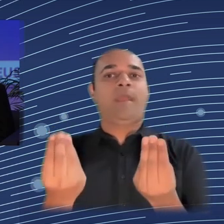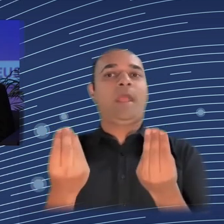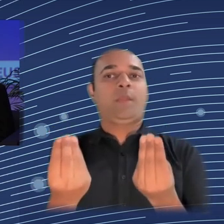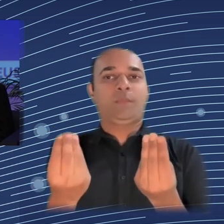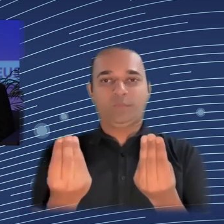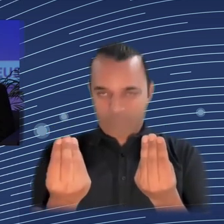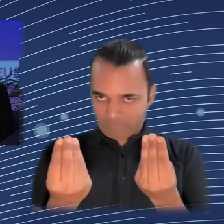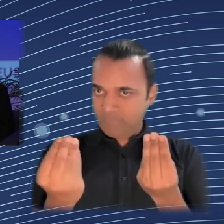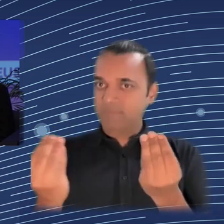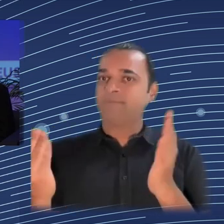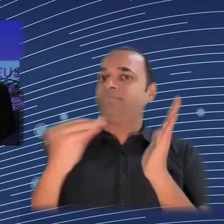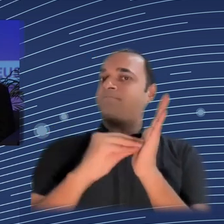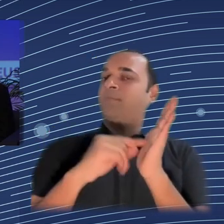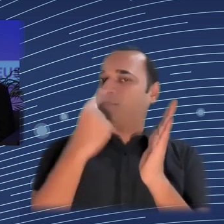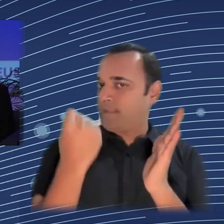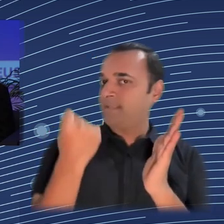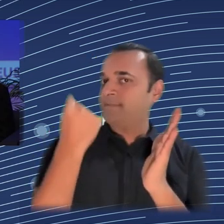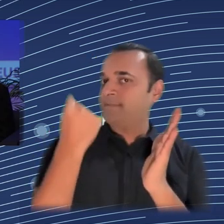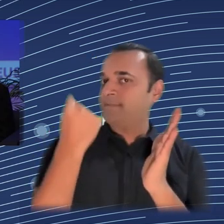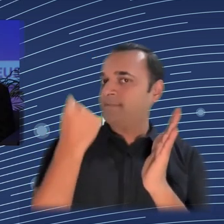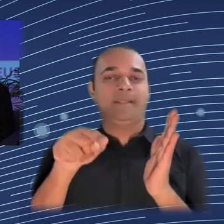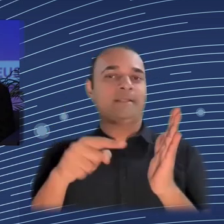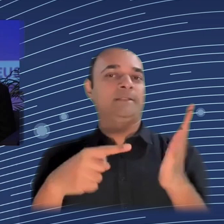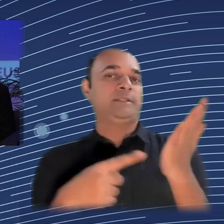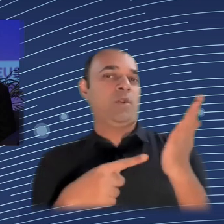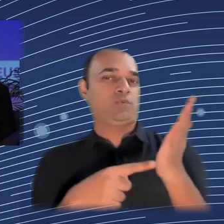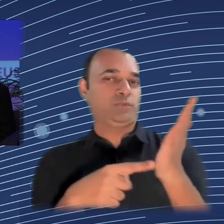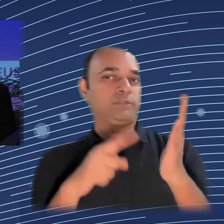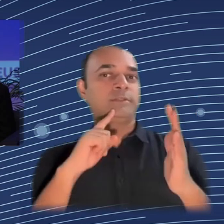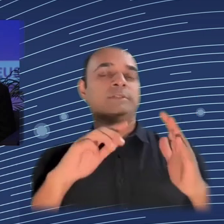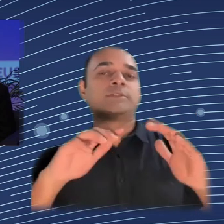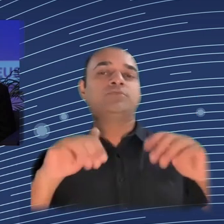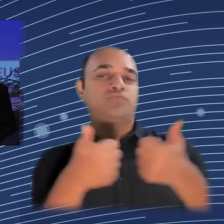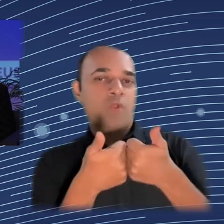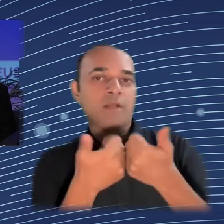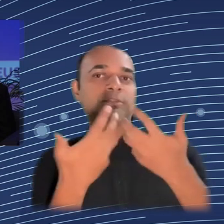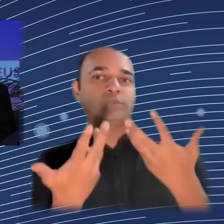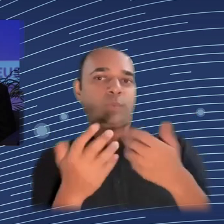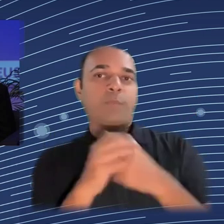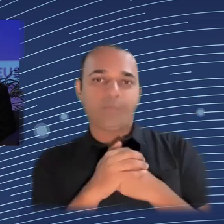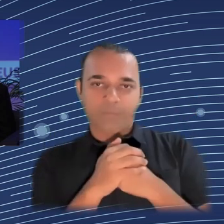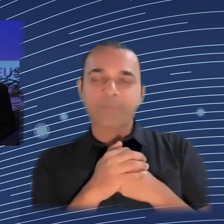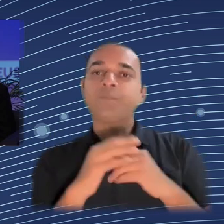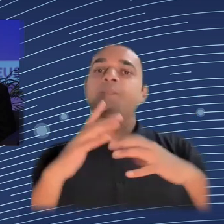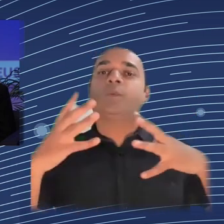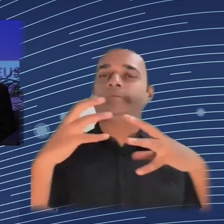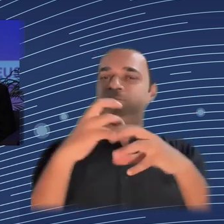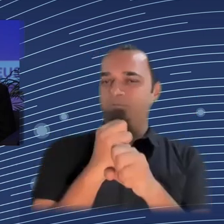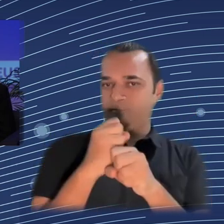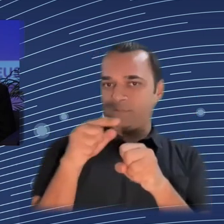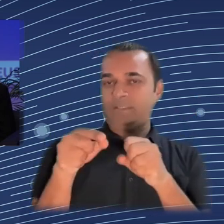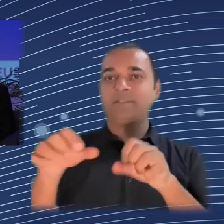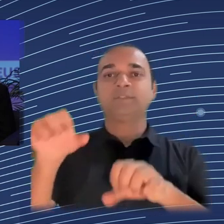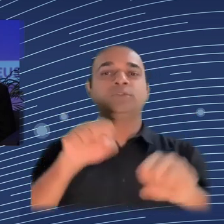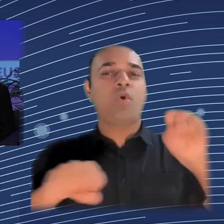how reality goes. There are many branches that our decisions can take, and we really need to